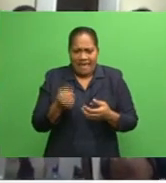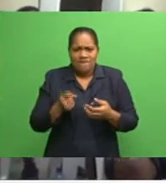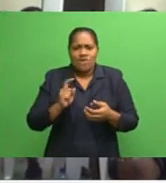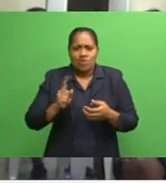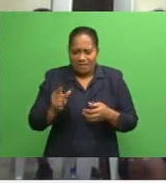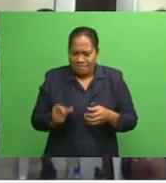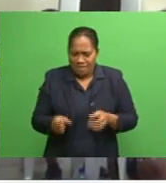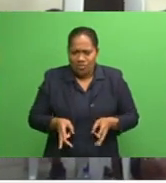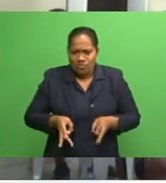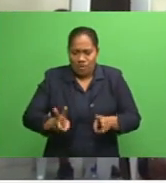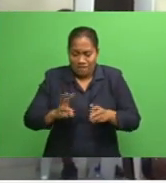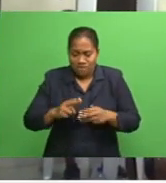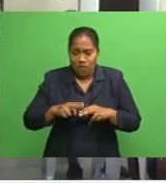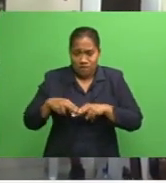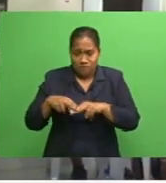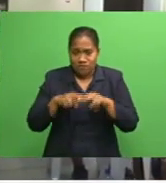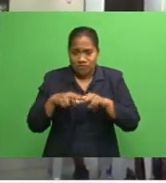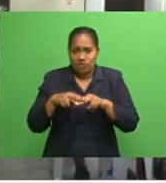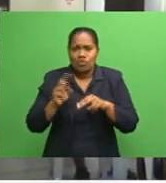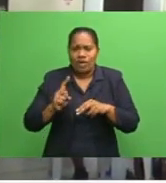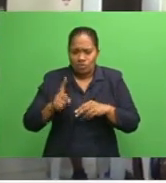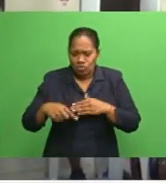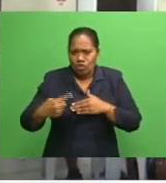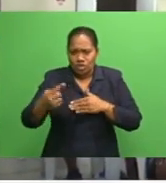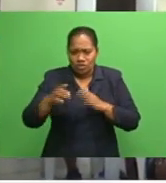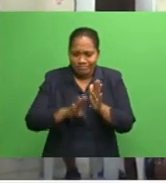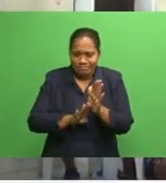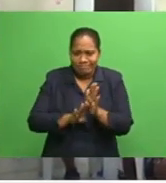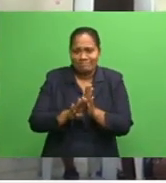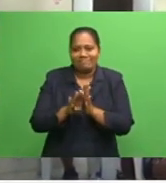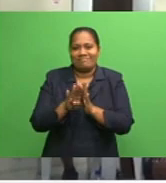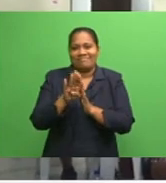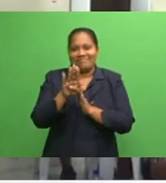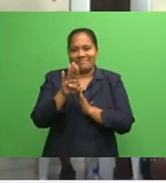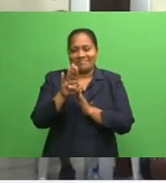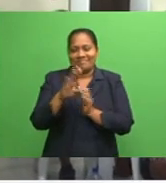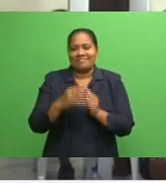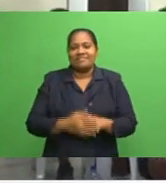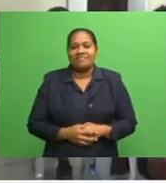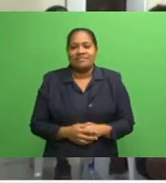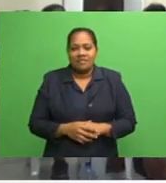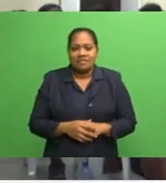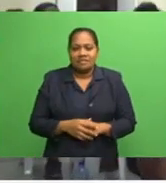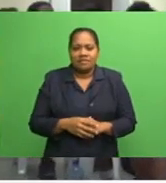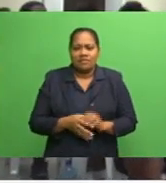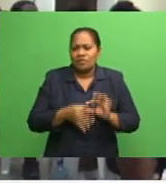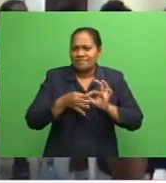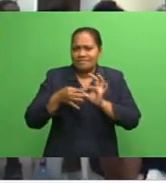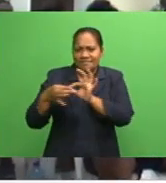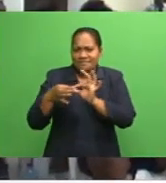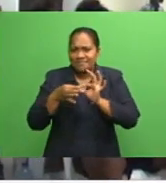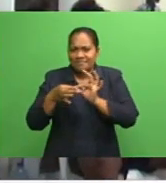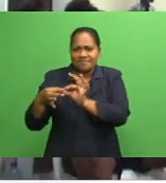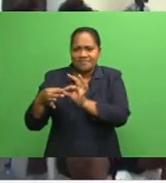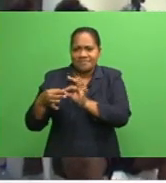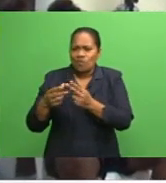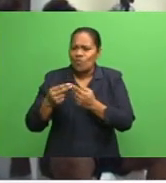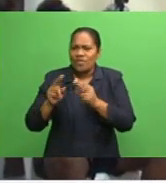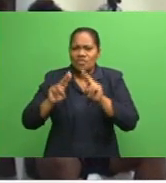grow. We formed a lot of strategic partnership with other unions. We're almost